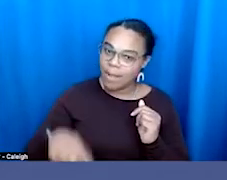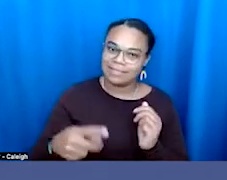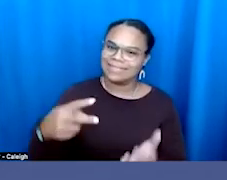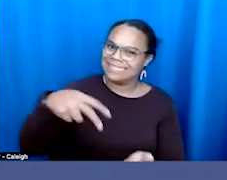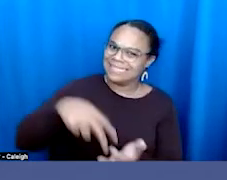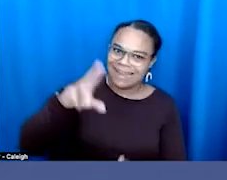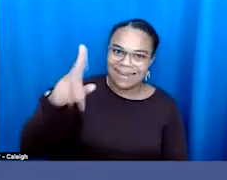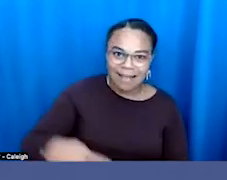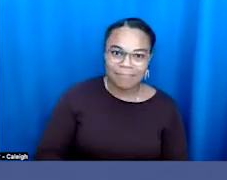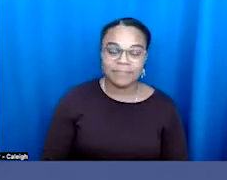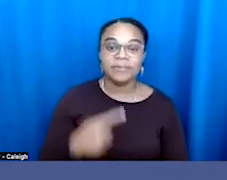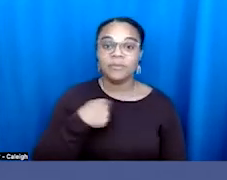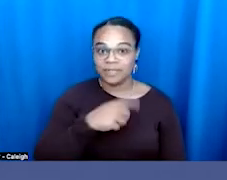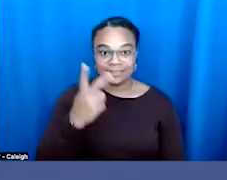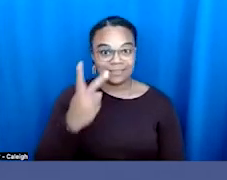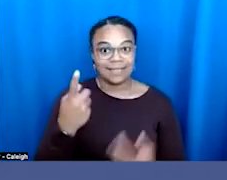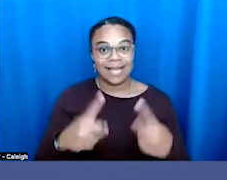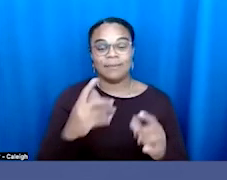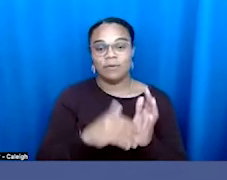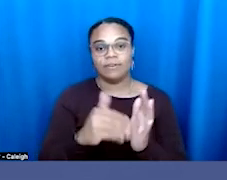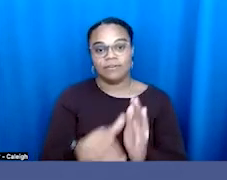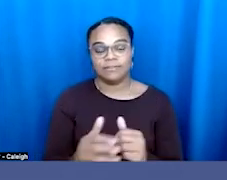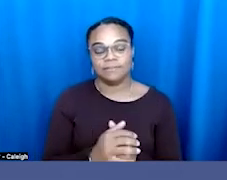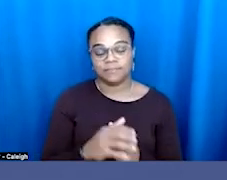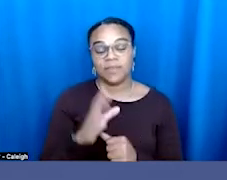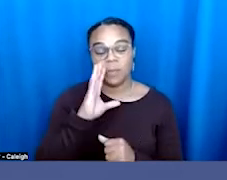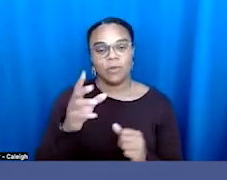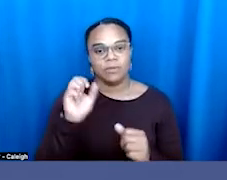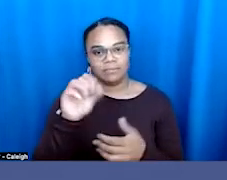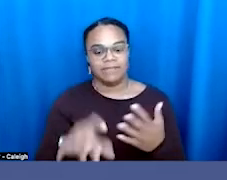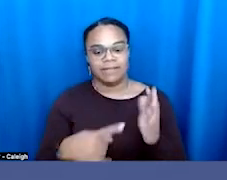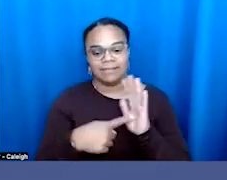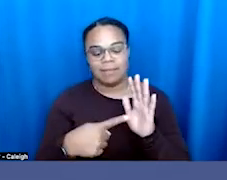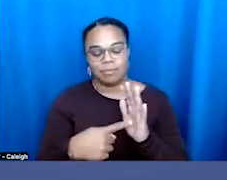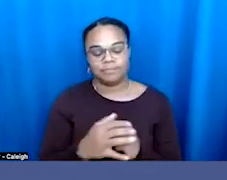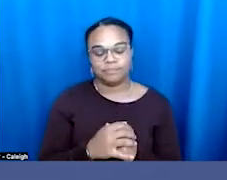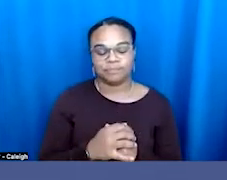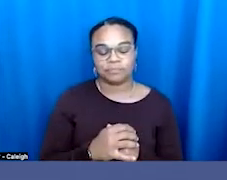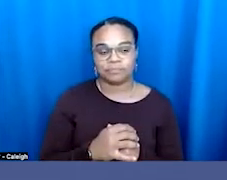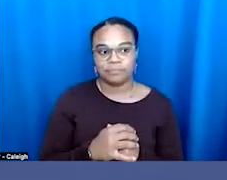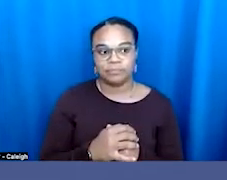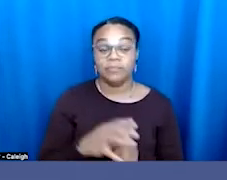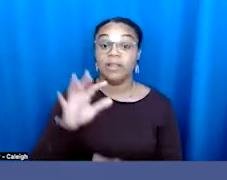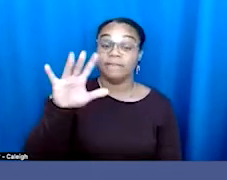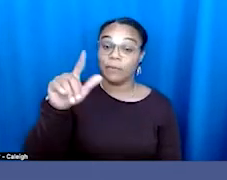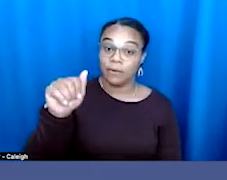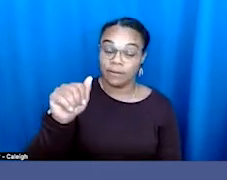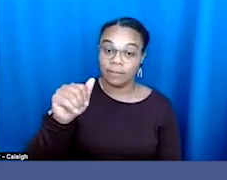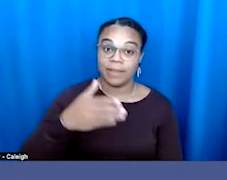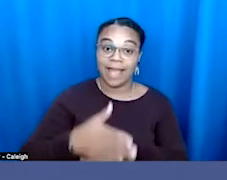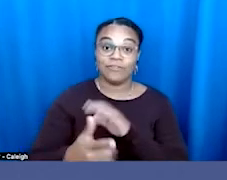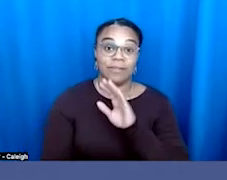we see this time and time again, I'll use an example, an example, you know, in Florida, after they banned